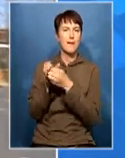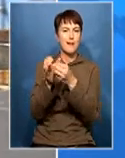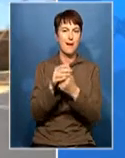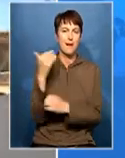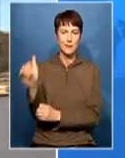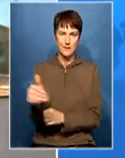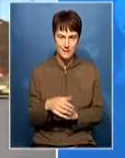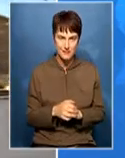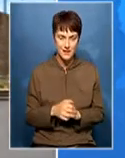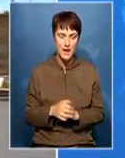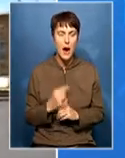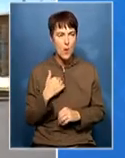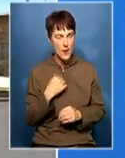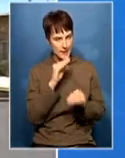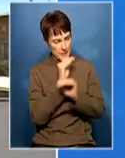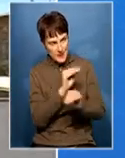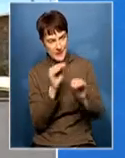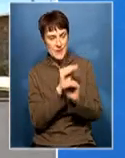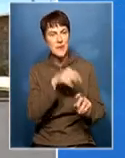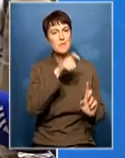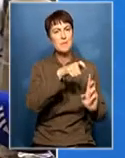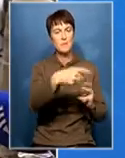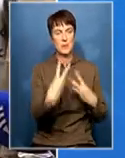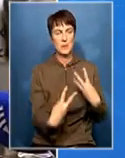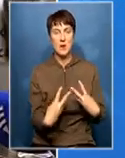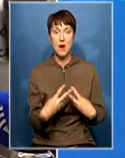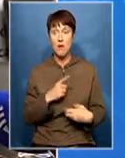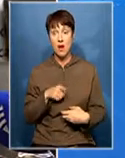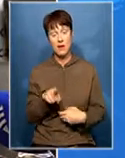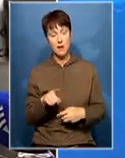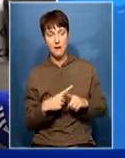sensitized. The officials themselves are targeted.